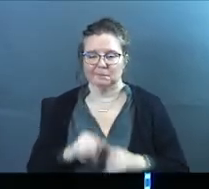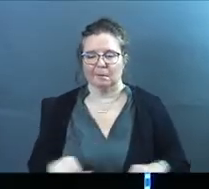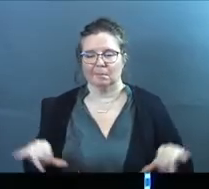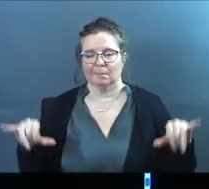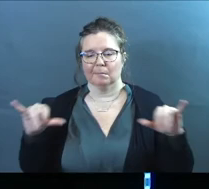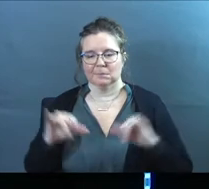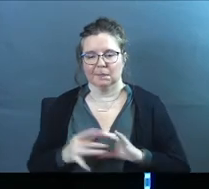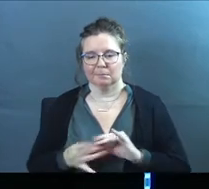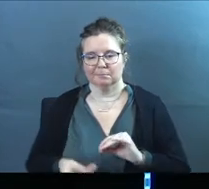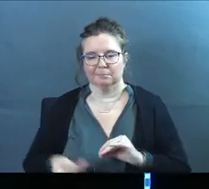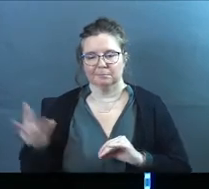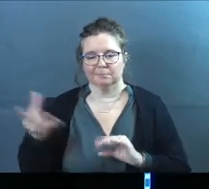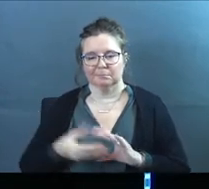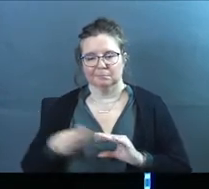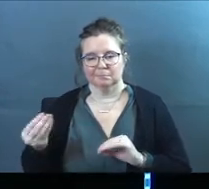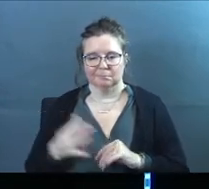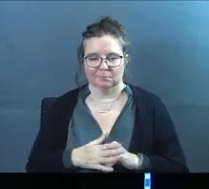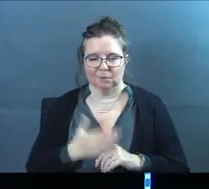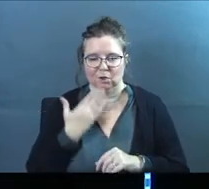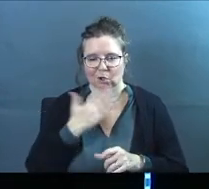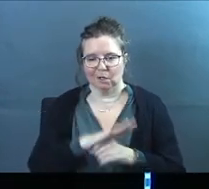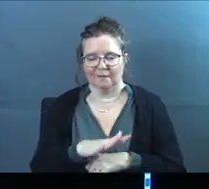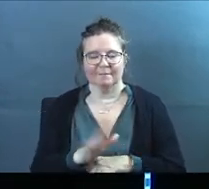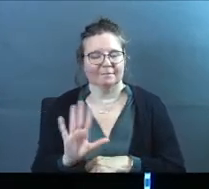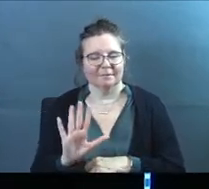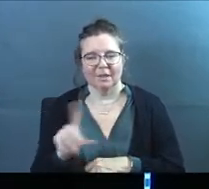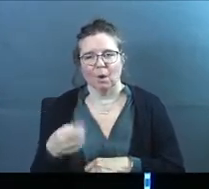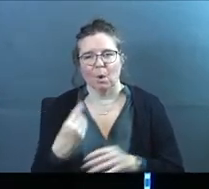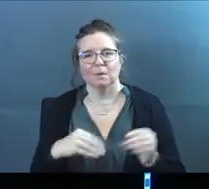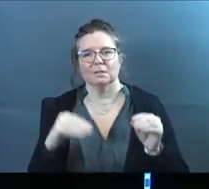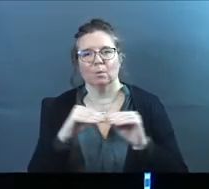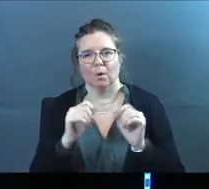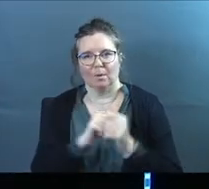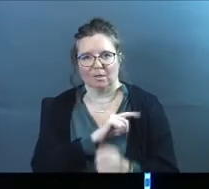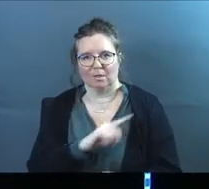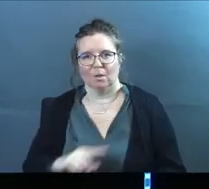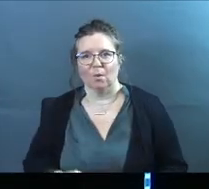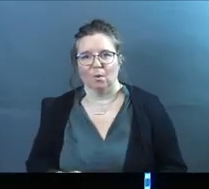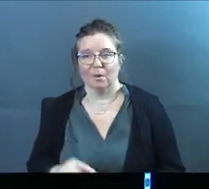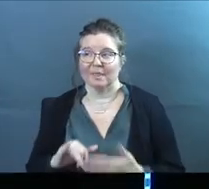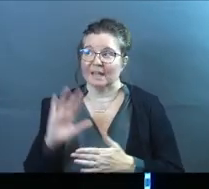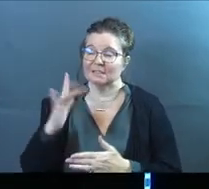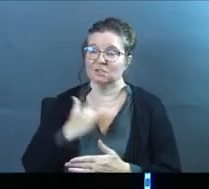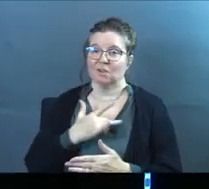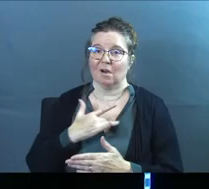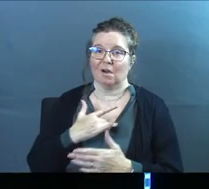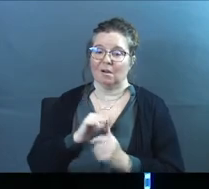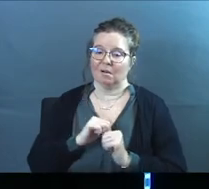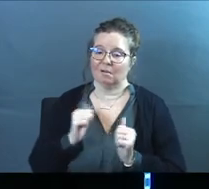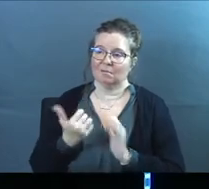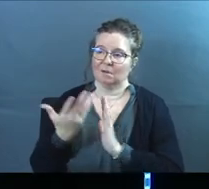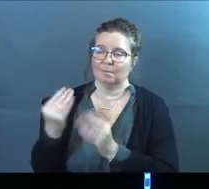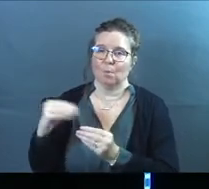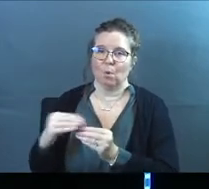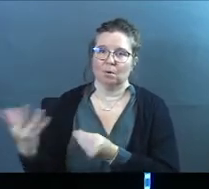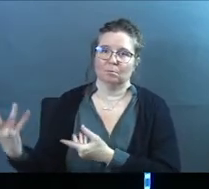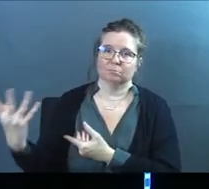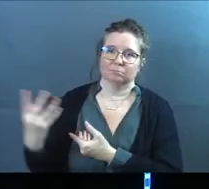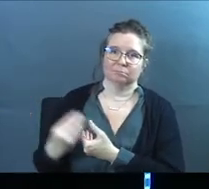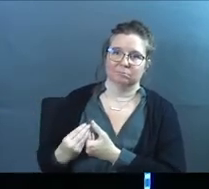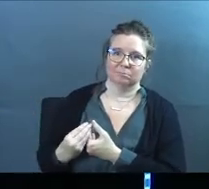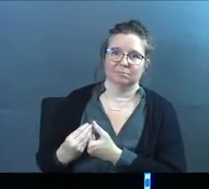I feel like I've got it down good enough. There is always more with the Lord. That's his heart. He wants to bring more and more and more.